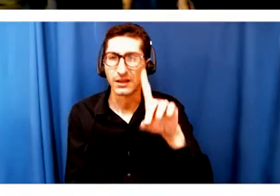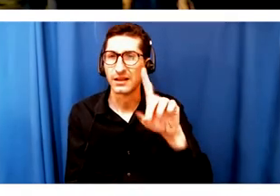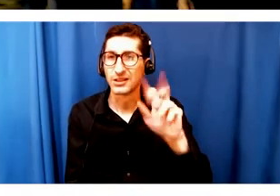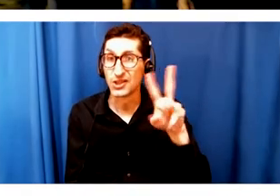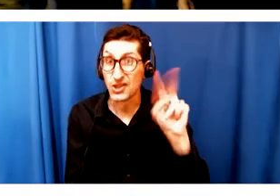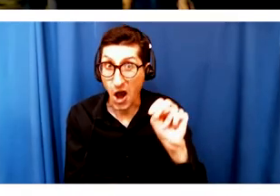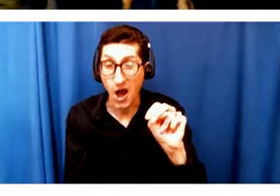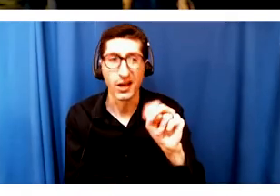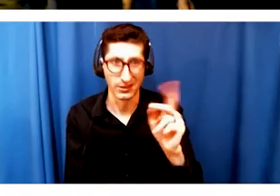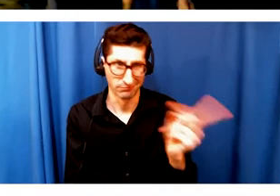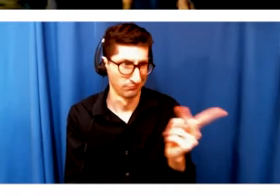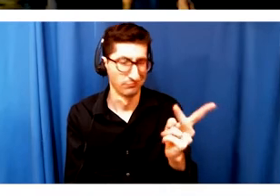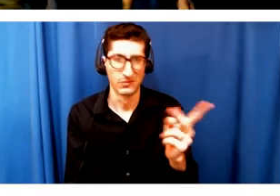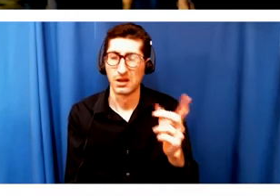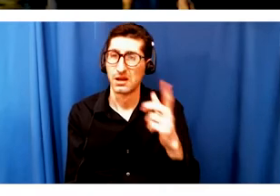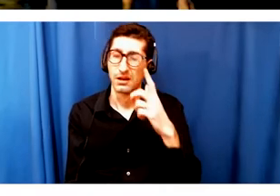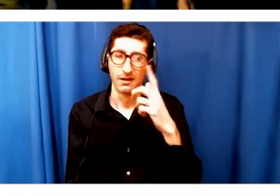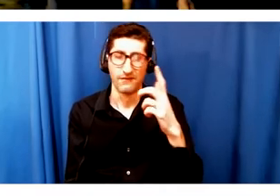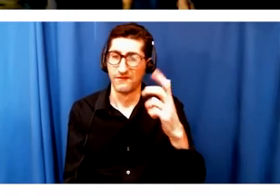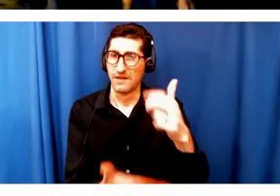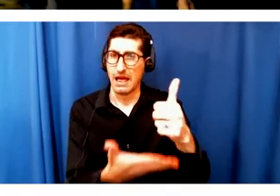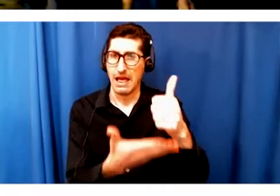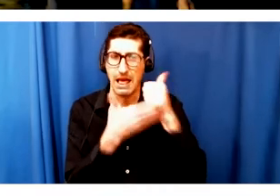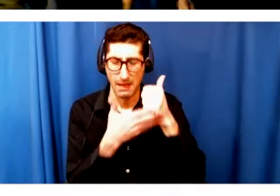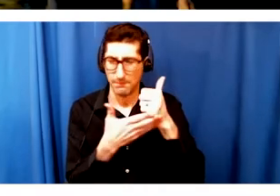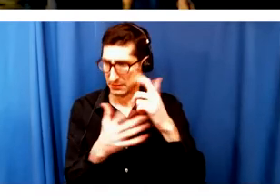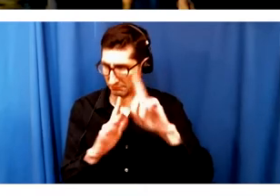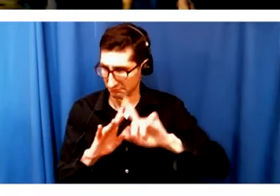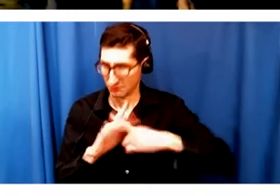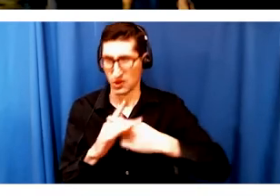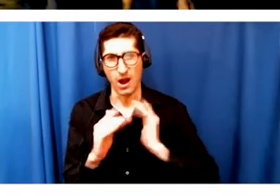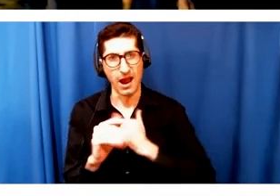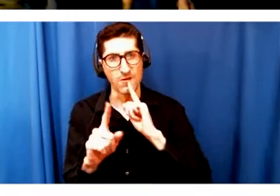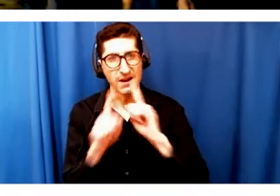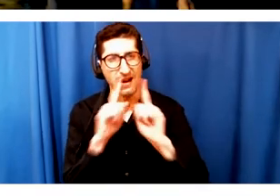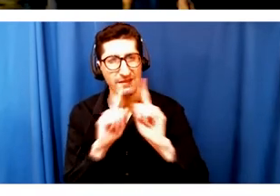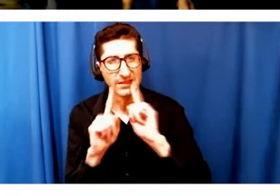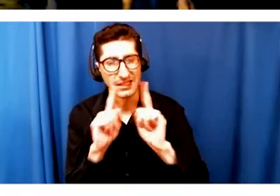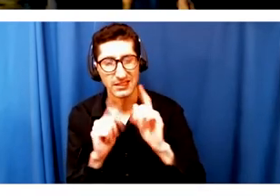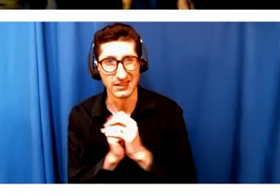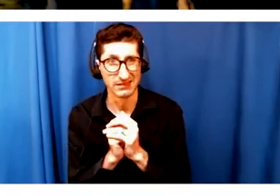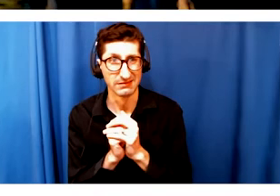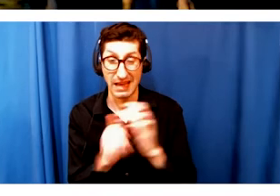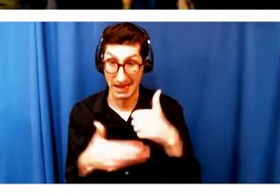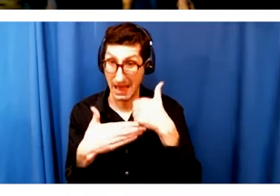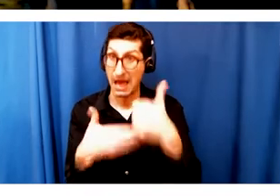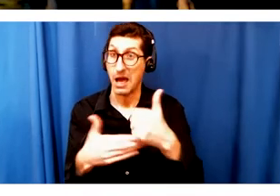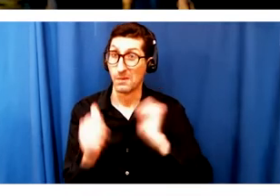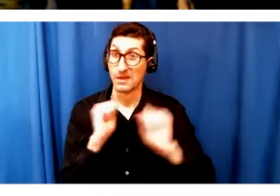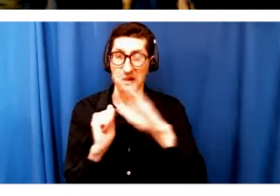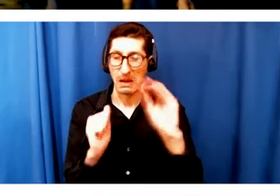helping so much to get this conversation going and to really, I don't know, help theater companies think about all of these things.